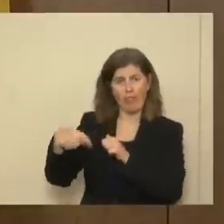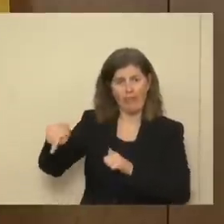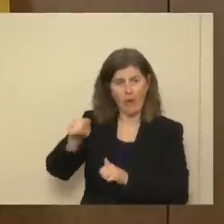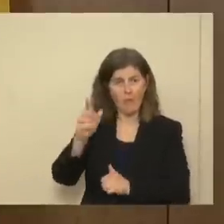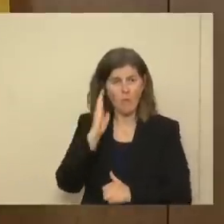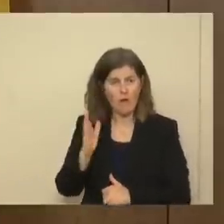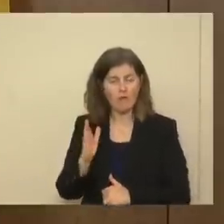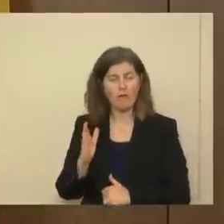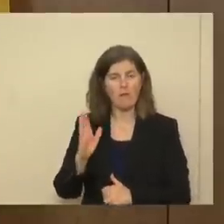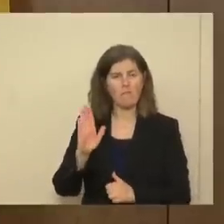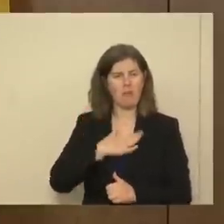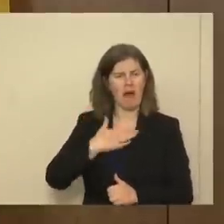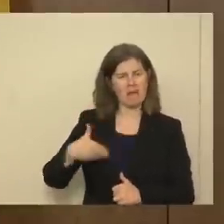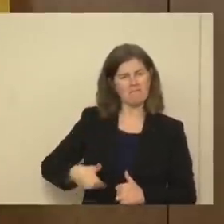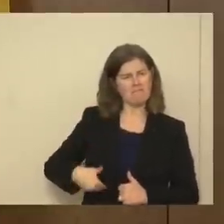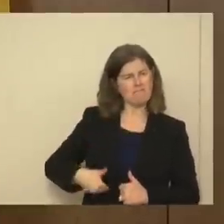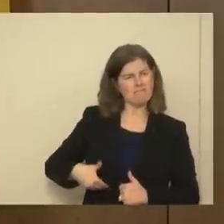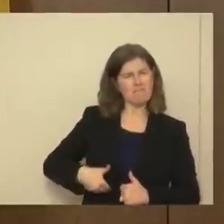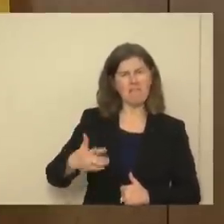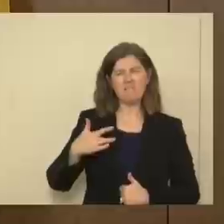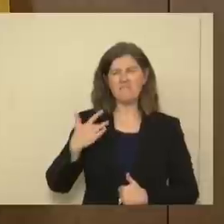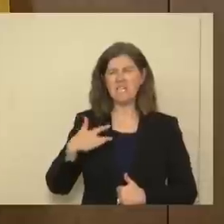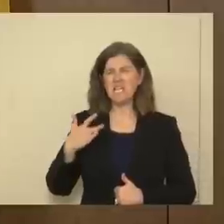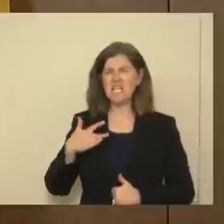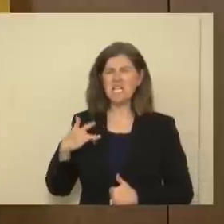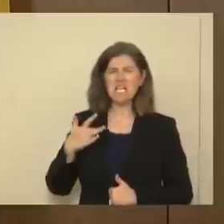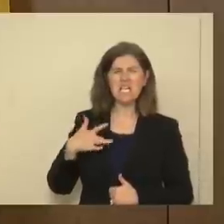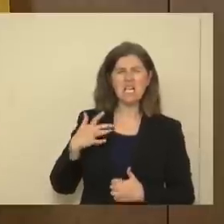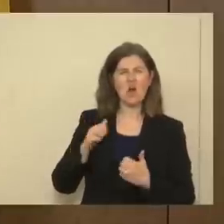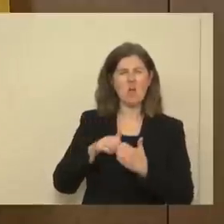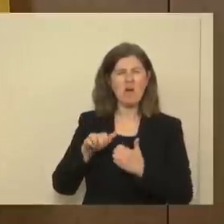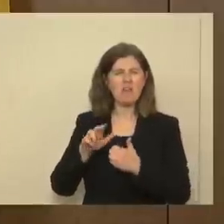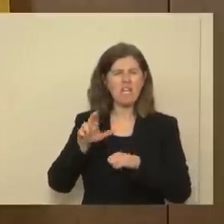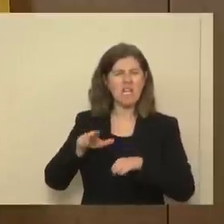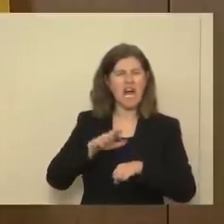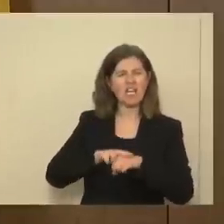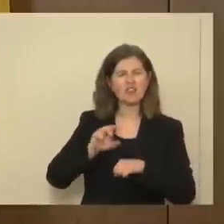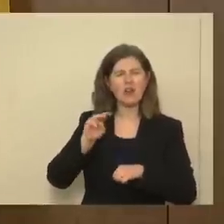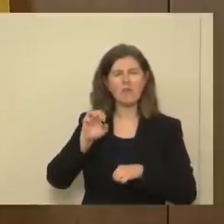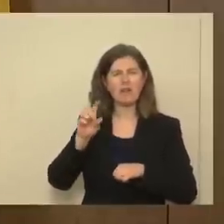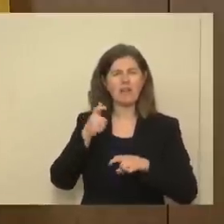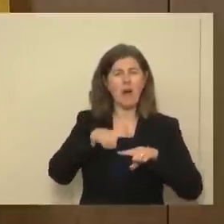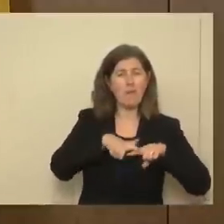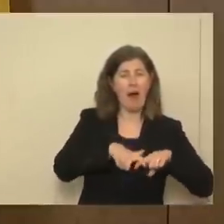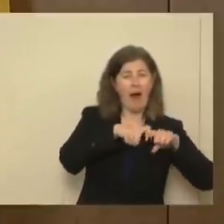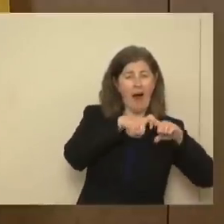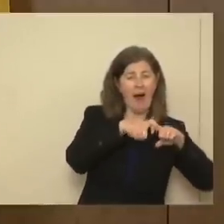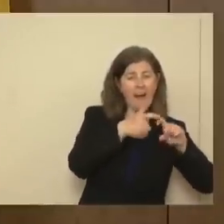My sense, given some of the national media and that there's been a pause by